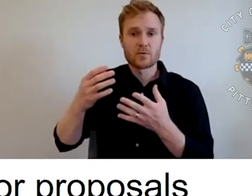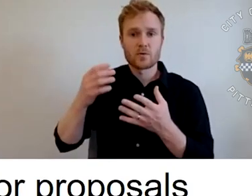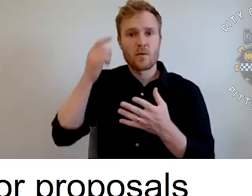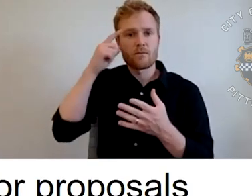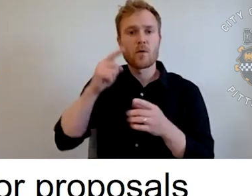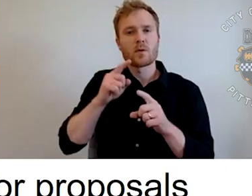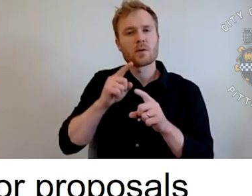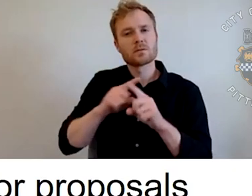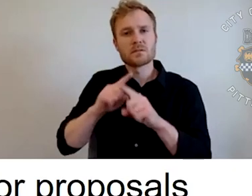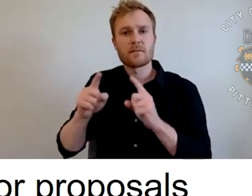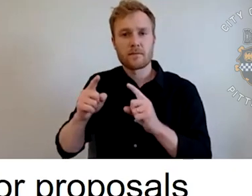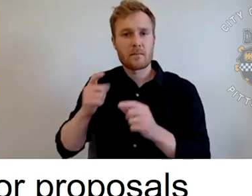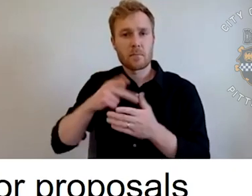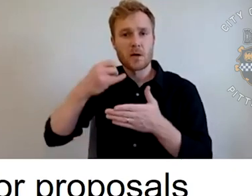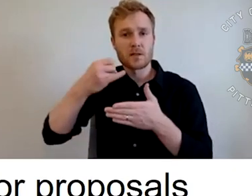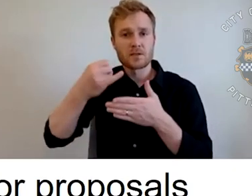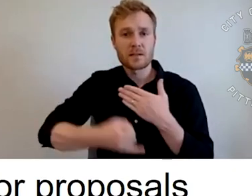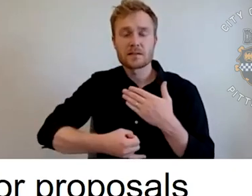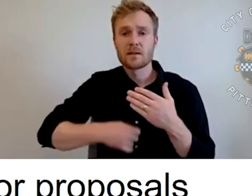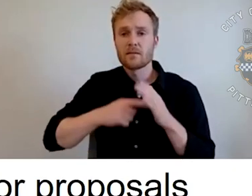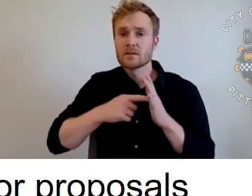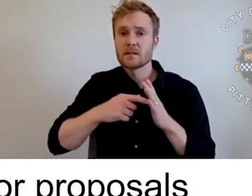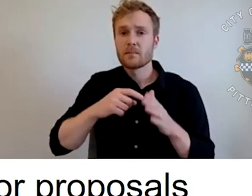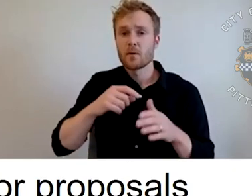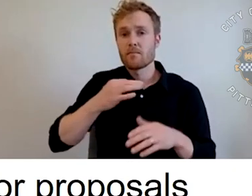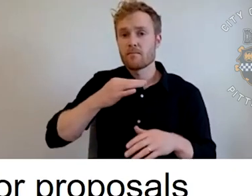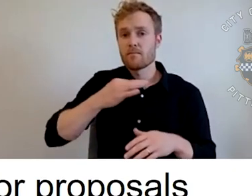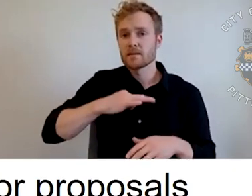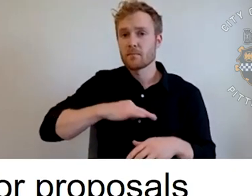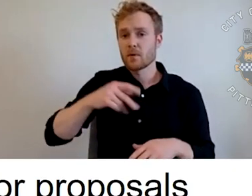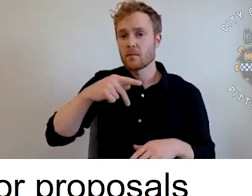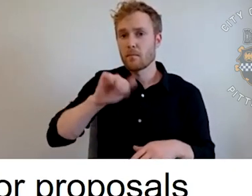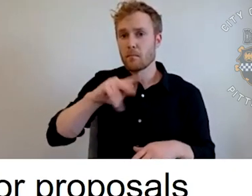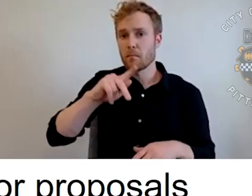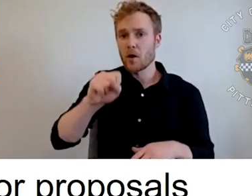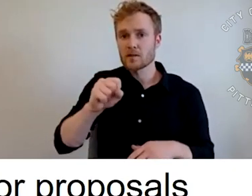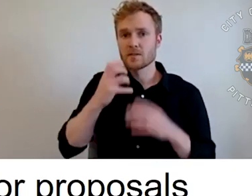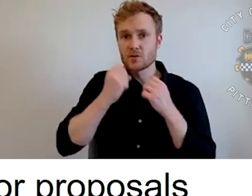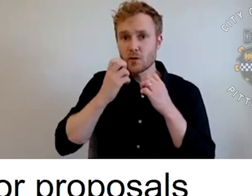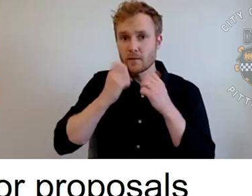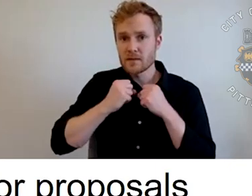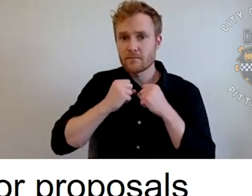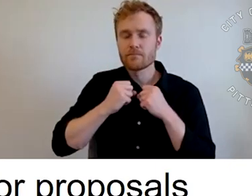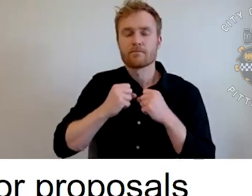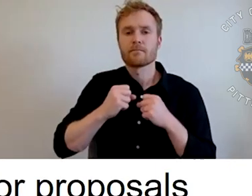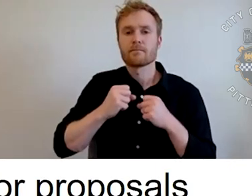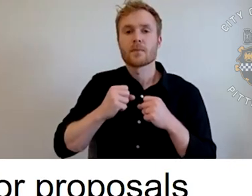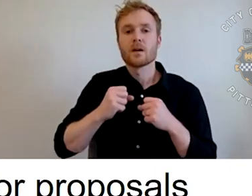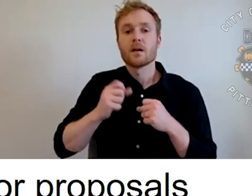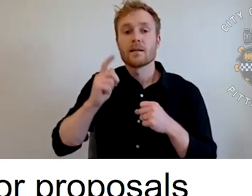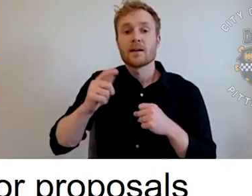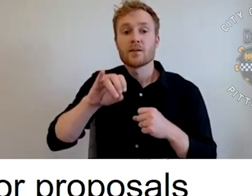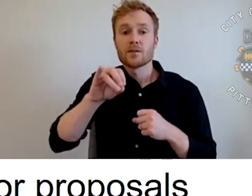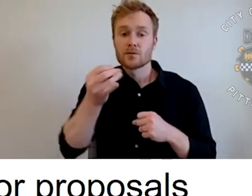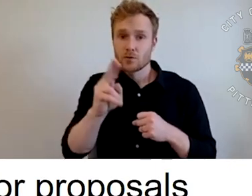past on capital projects, like Pittsburgh Parks Conservancy. In June, we have these public meetings. We do outreach to